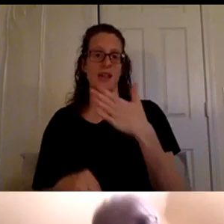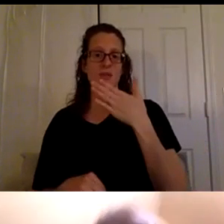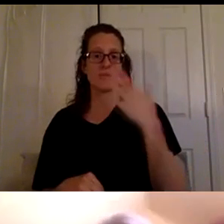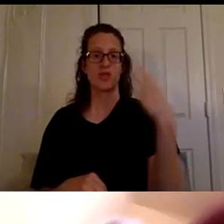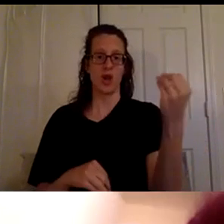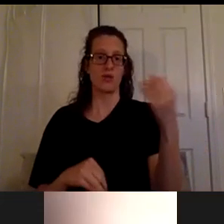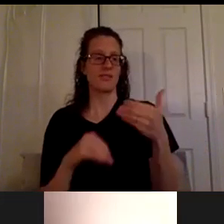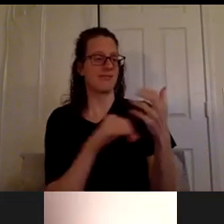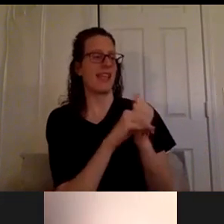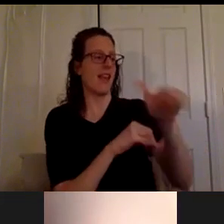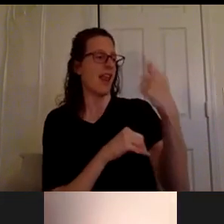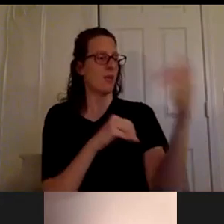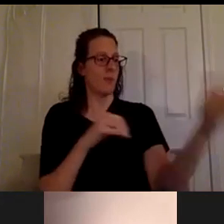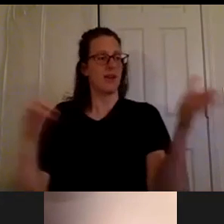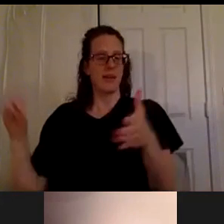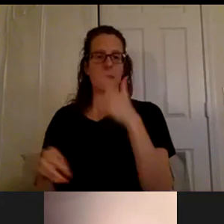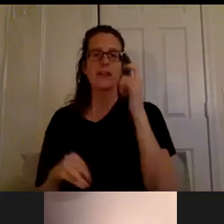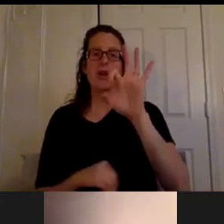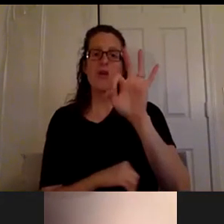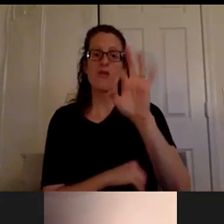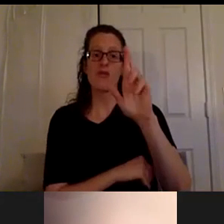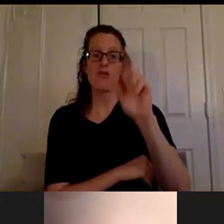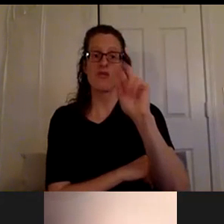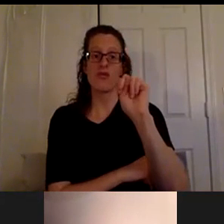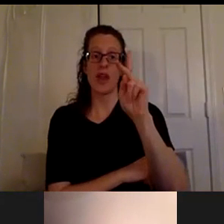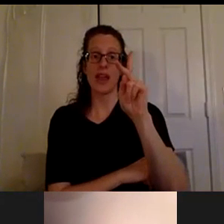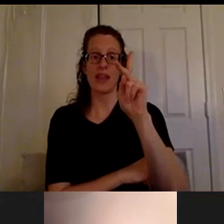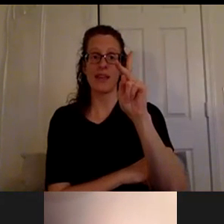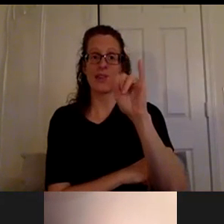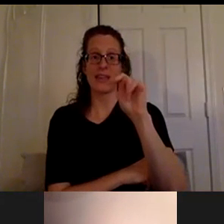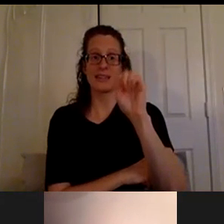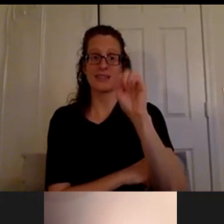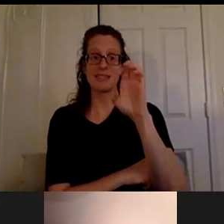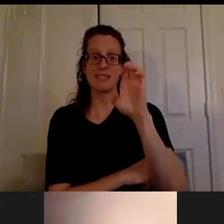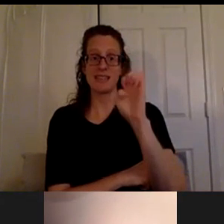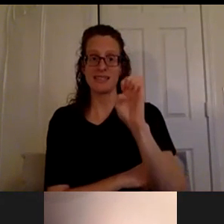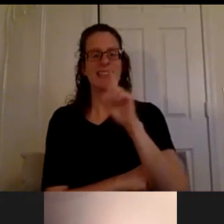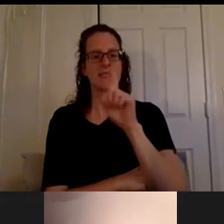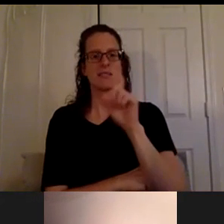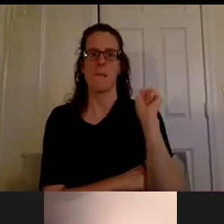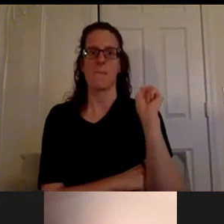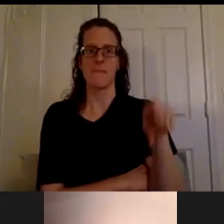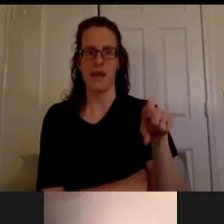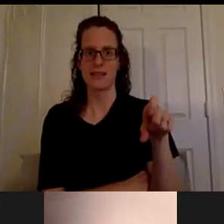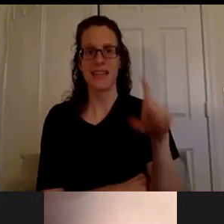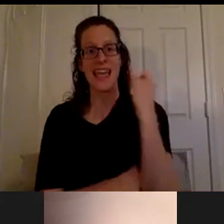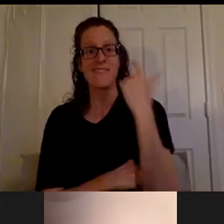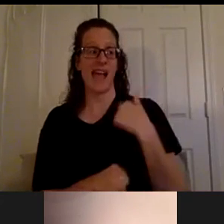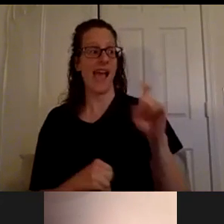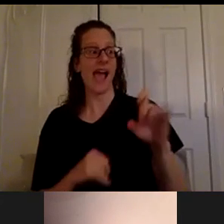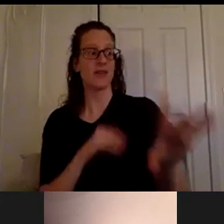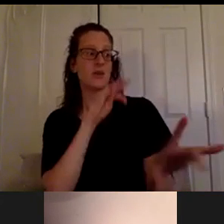thieves frankincense is one that i think is a must um because if i had to pick an oil